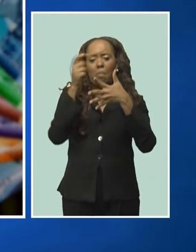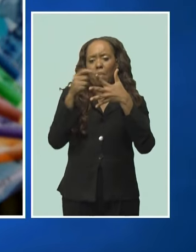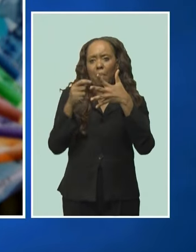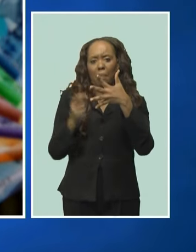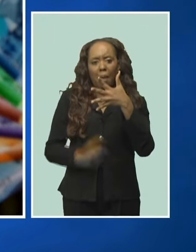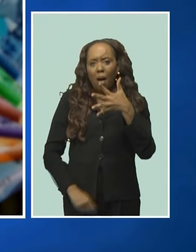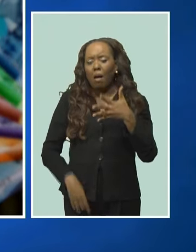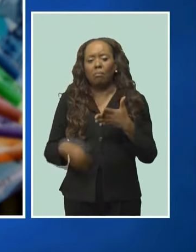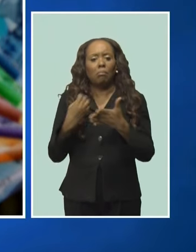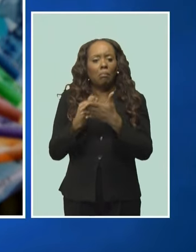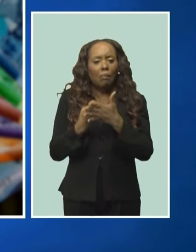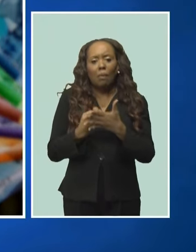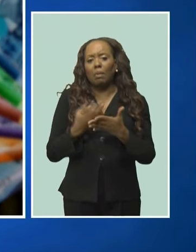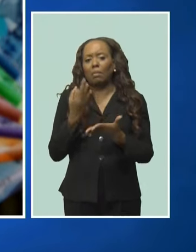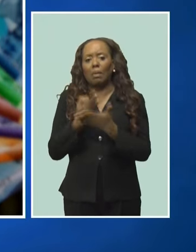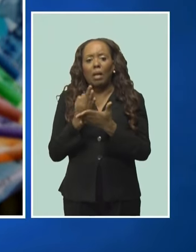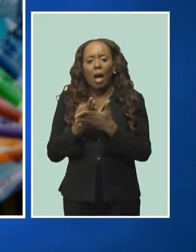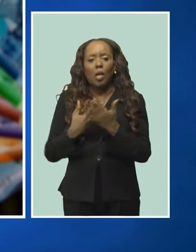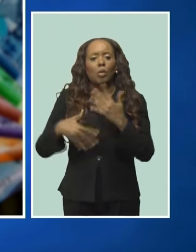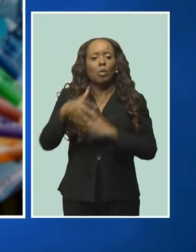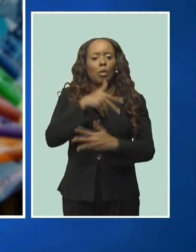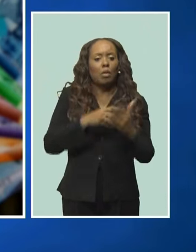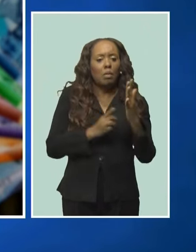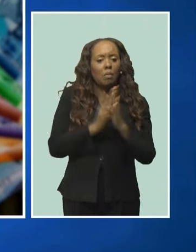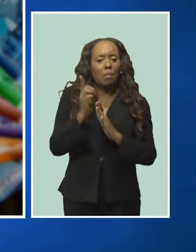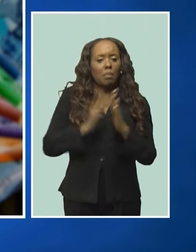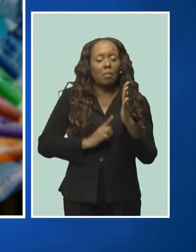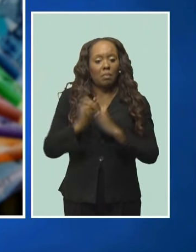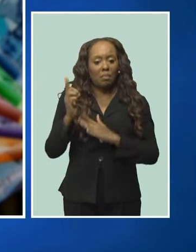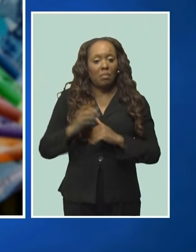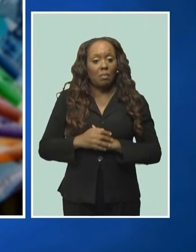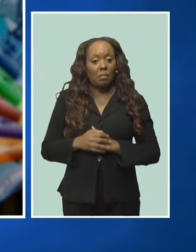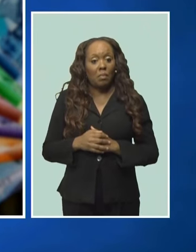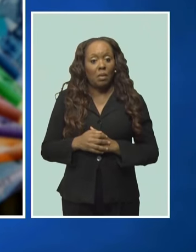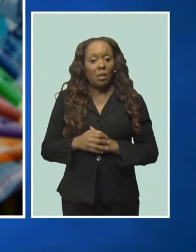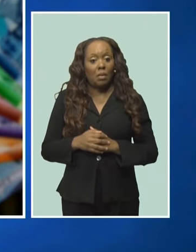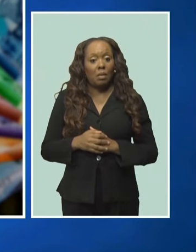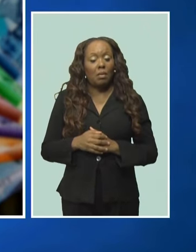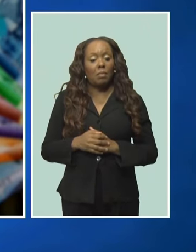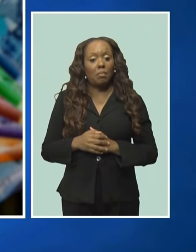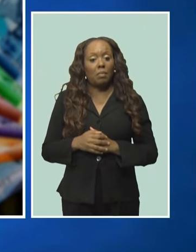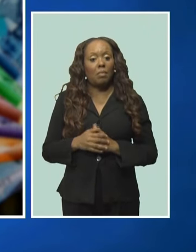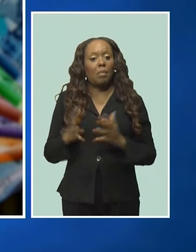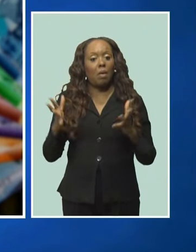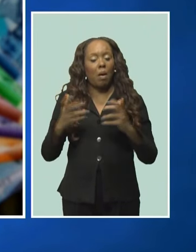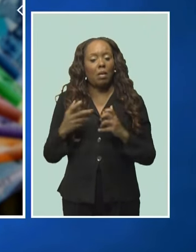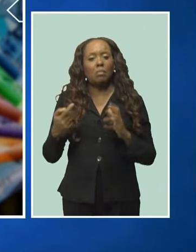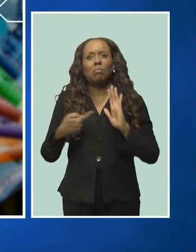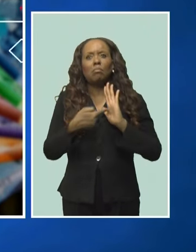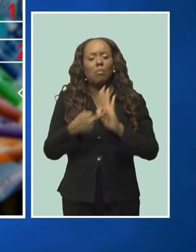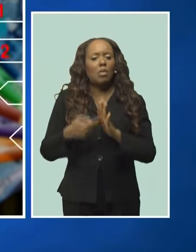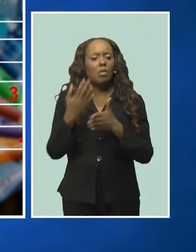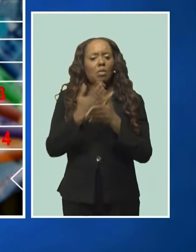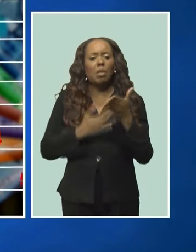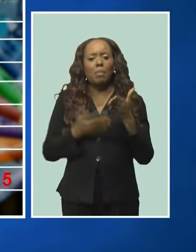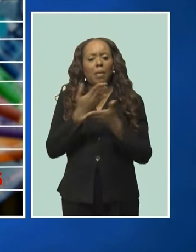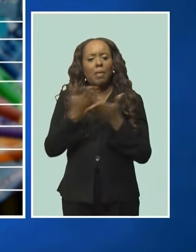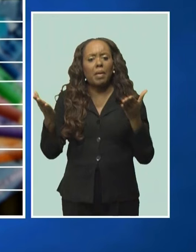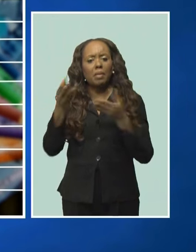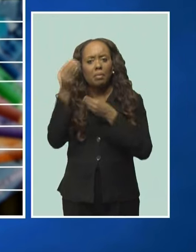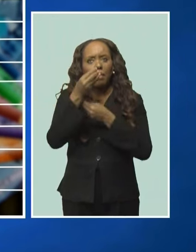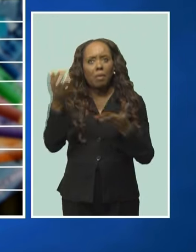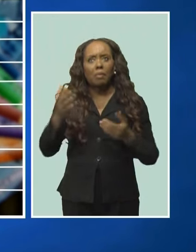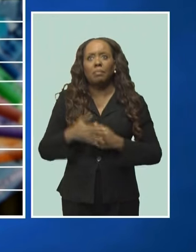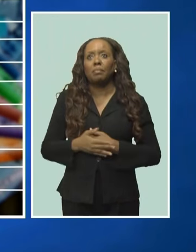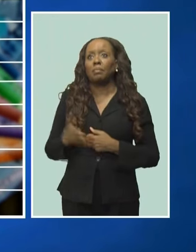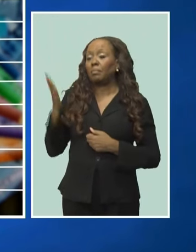financial and social development as she delivered the budget. Well, before we hear from her directly, here's a snapshot at some of the measures outlined.